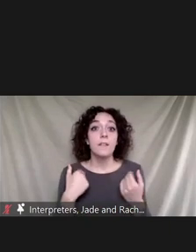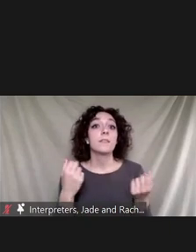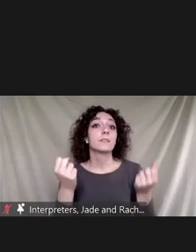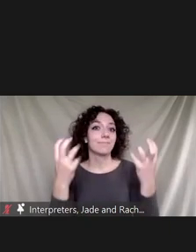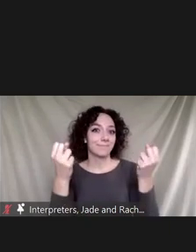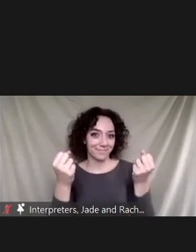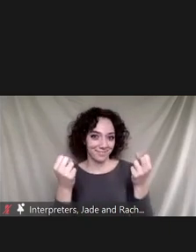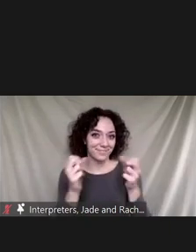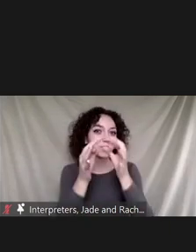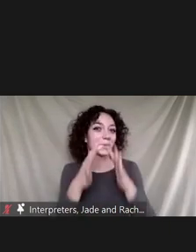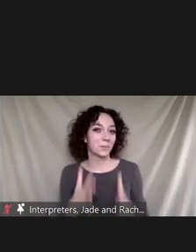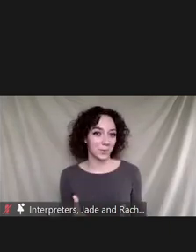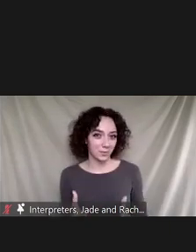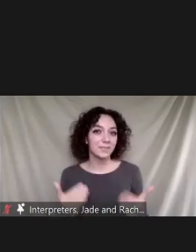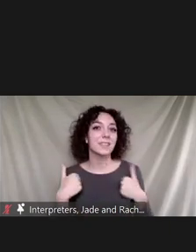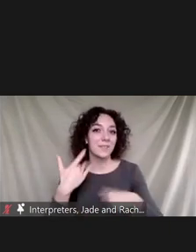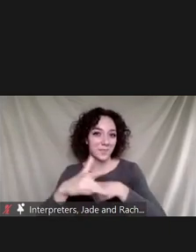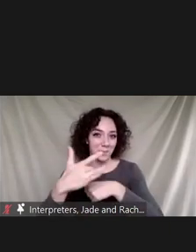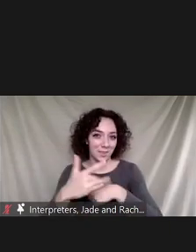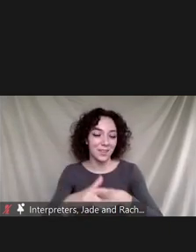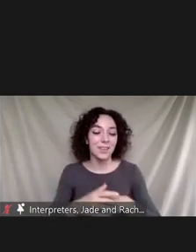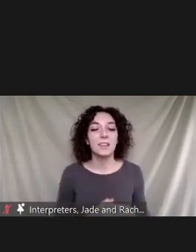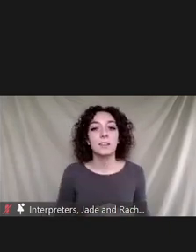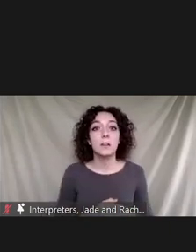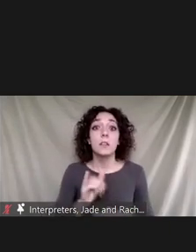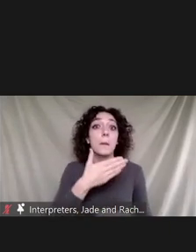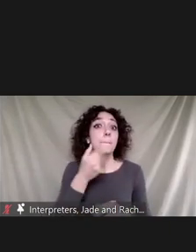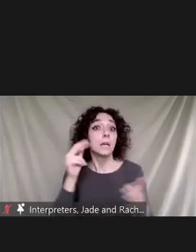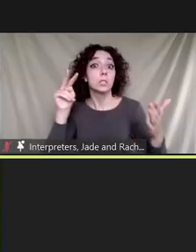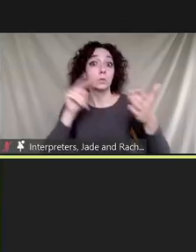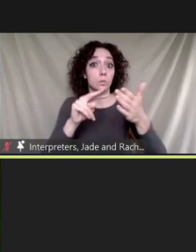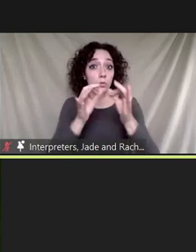interpretation and so that's best seen in